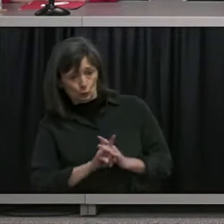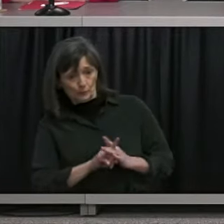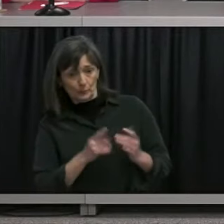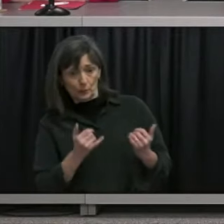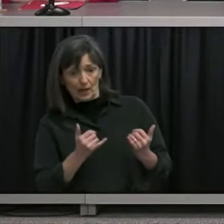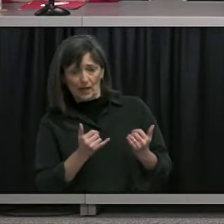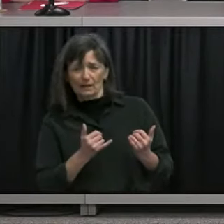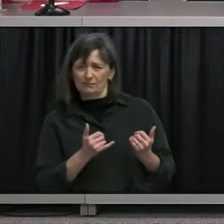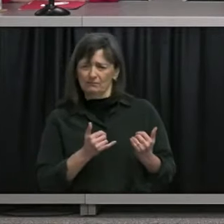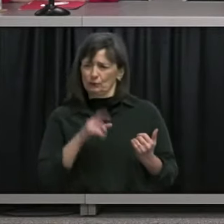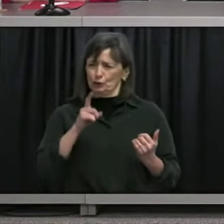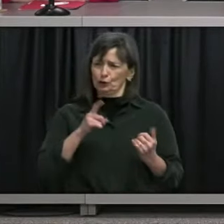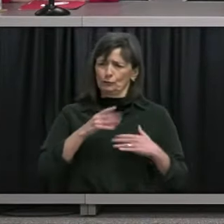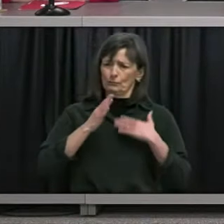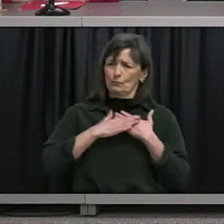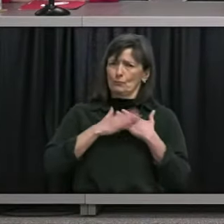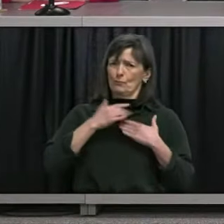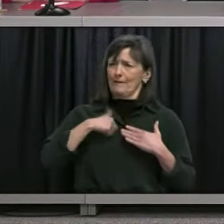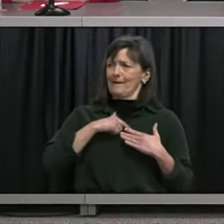appearance here was planned